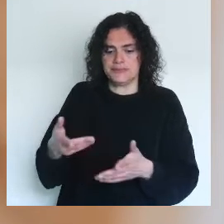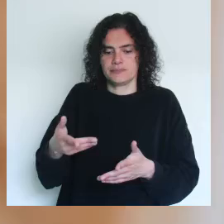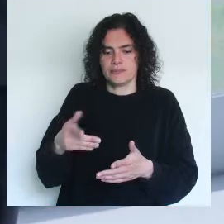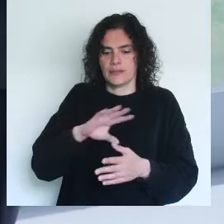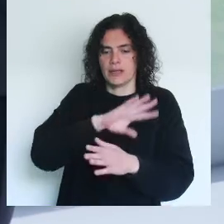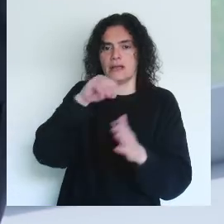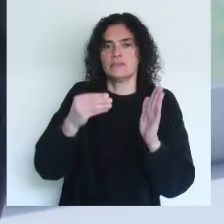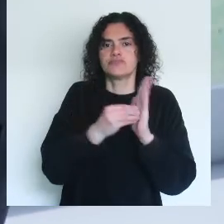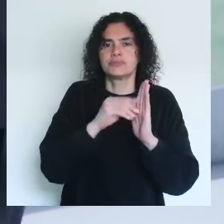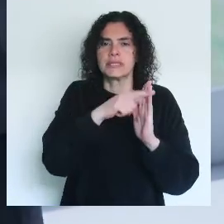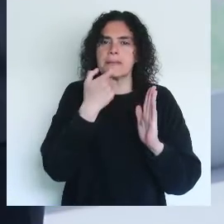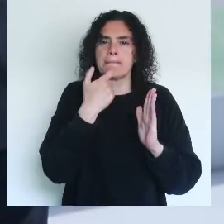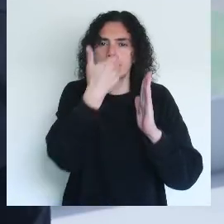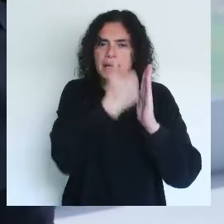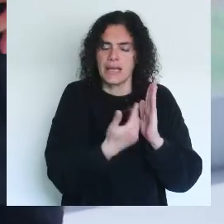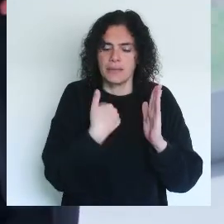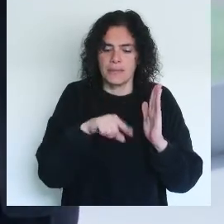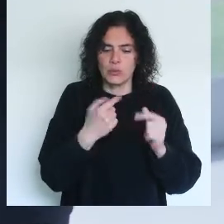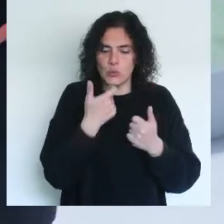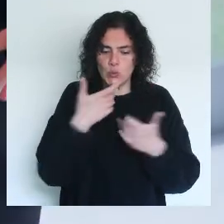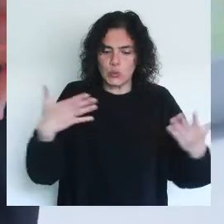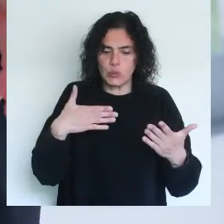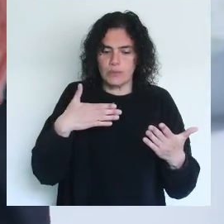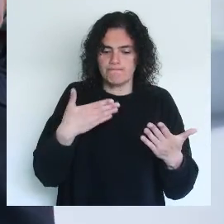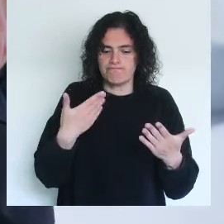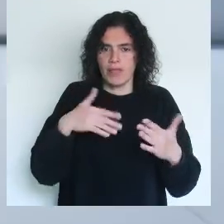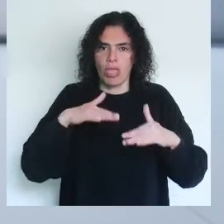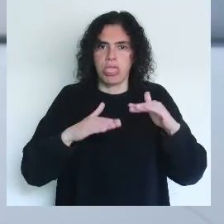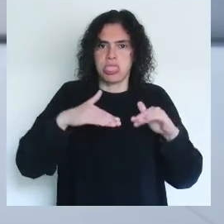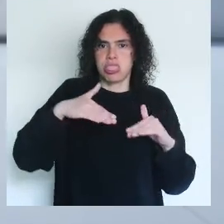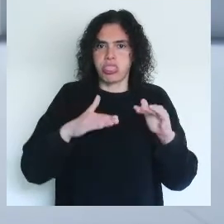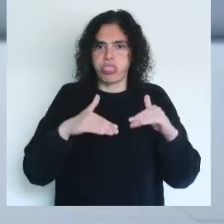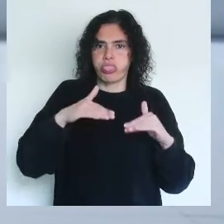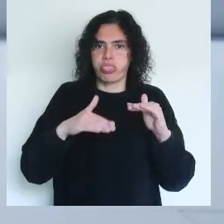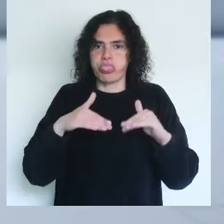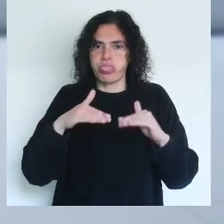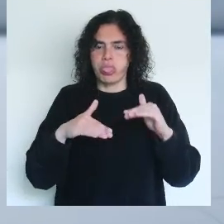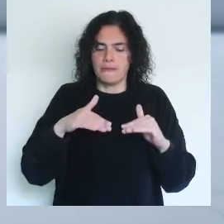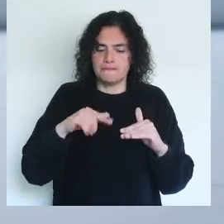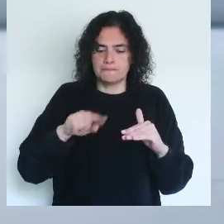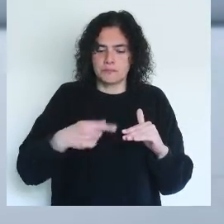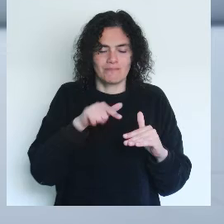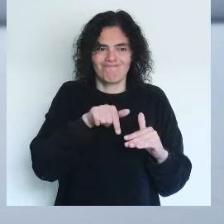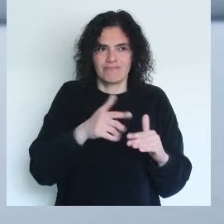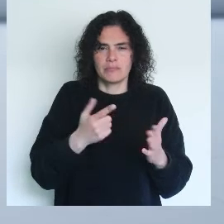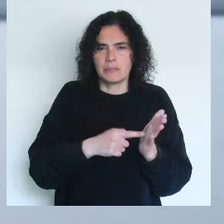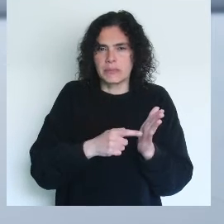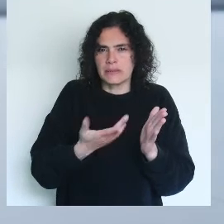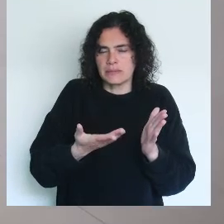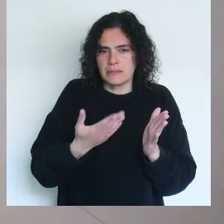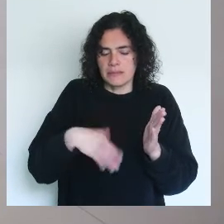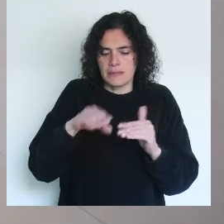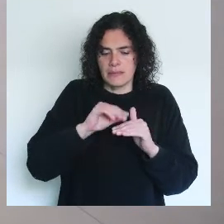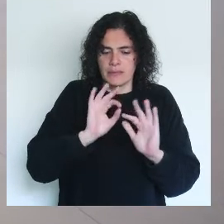is inserted in this wall, but everything is just balanced. And it wouldn't need much,